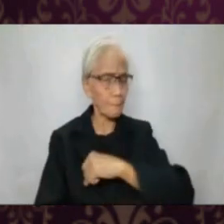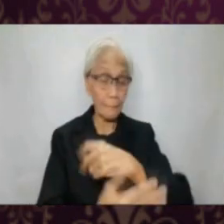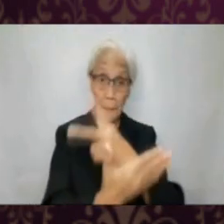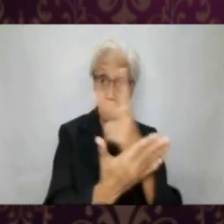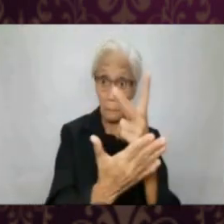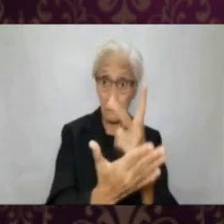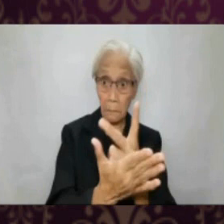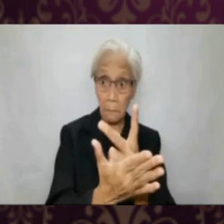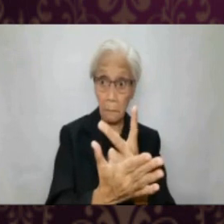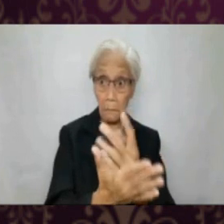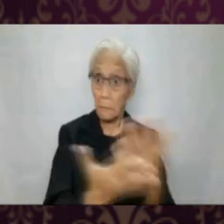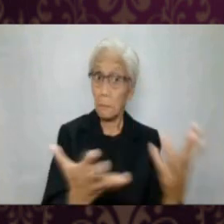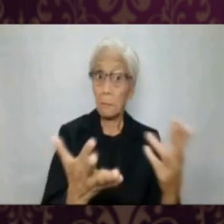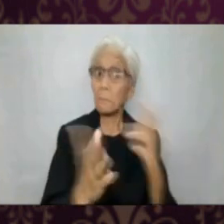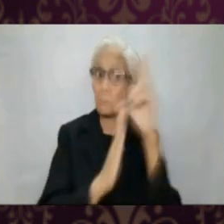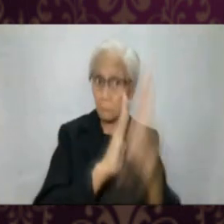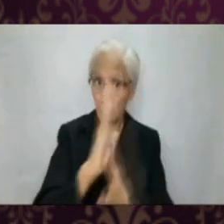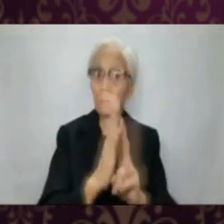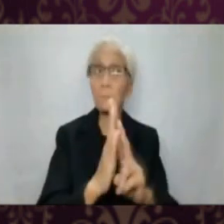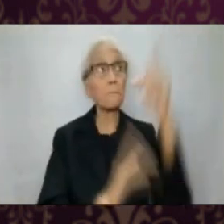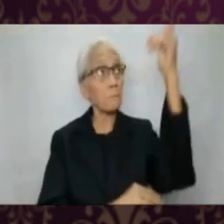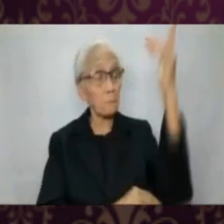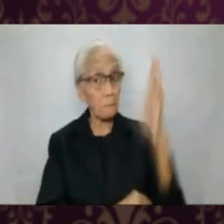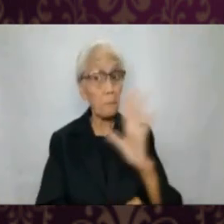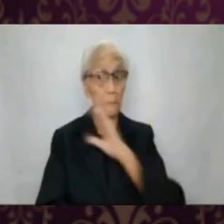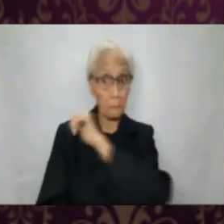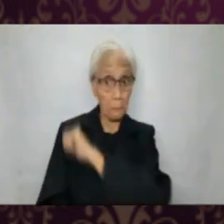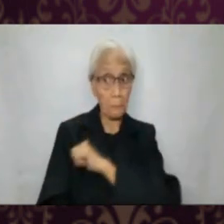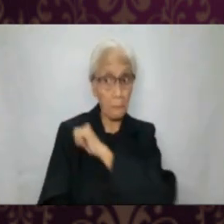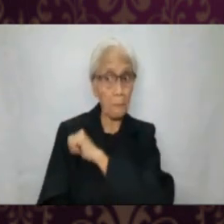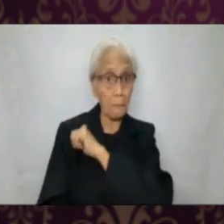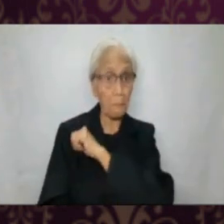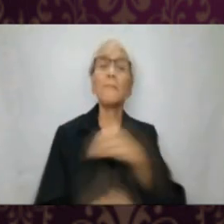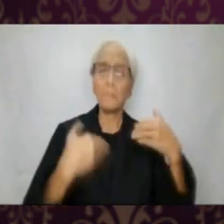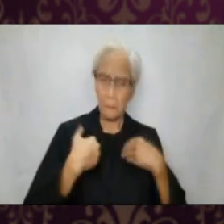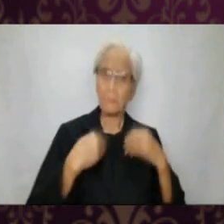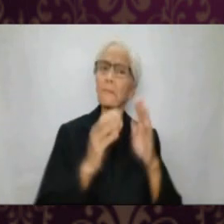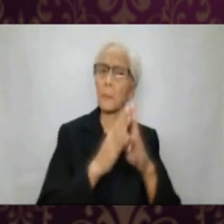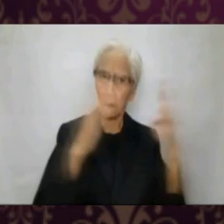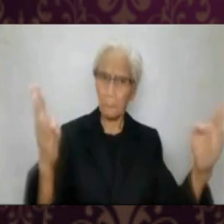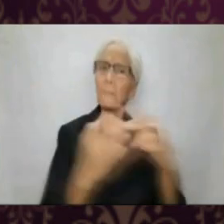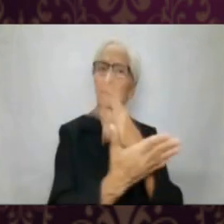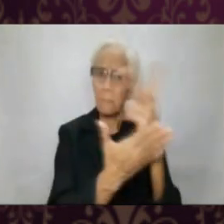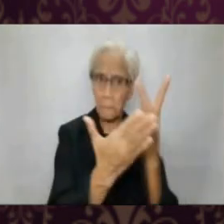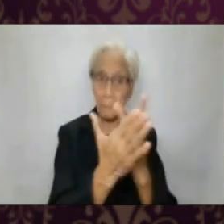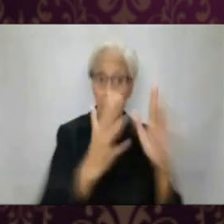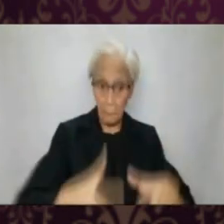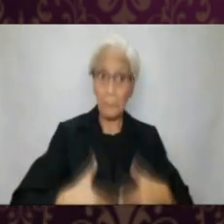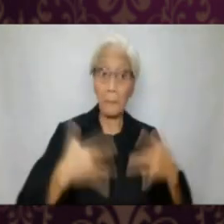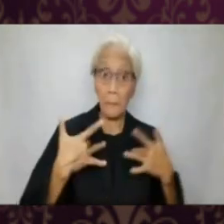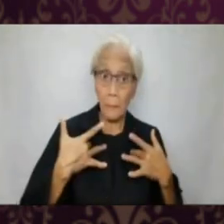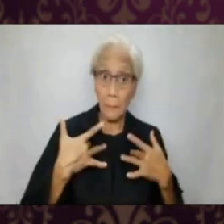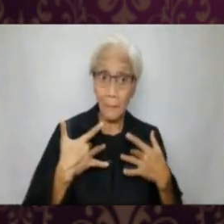see where there is a missing piece and the roles that God and our attitude play